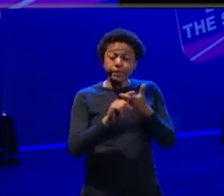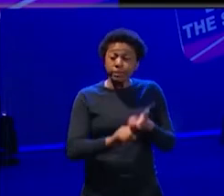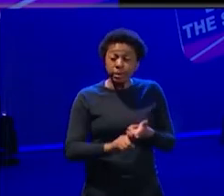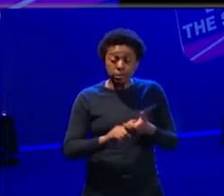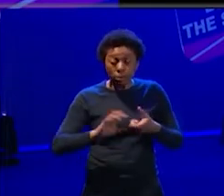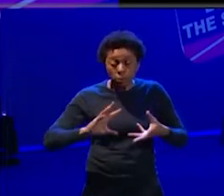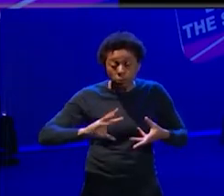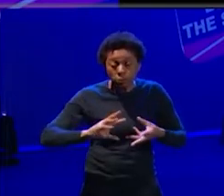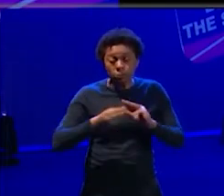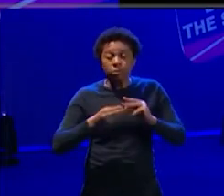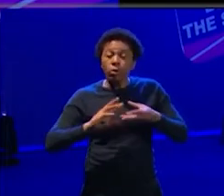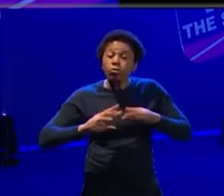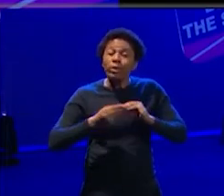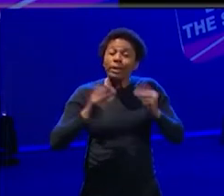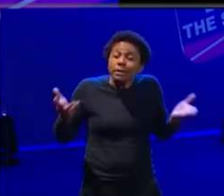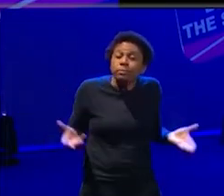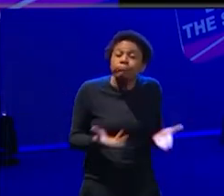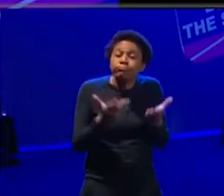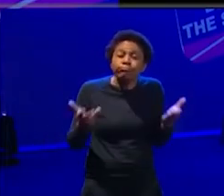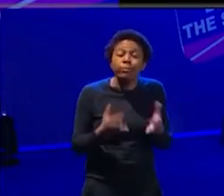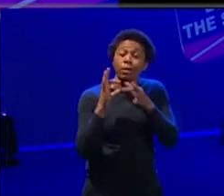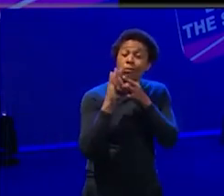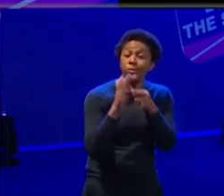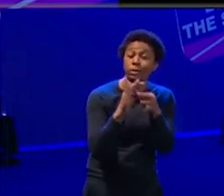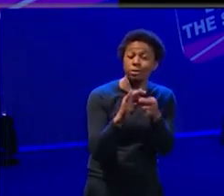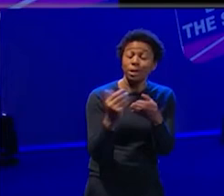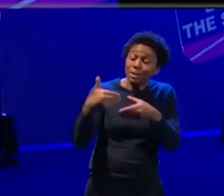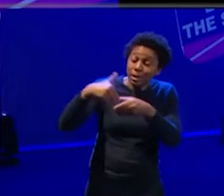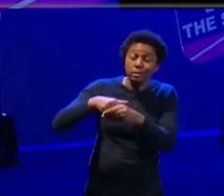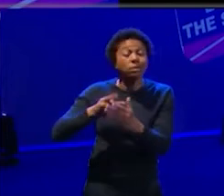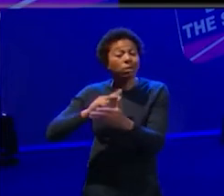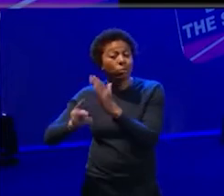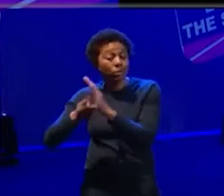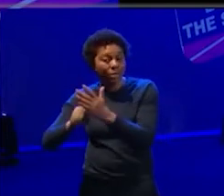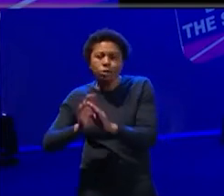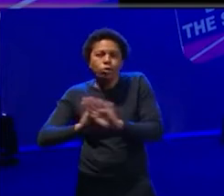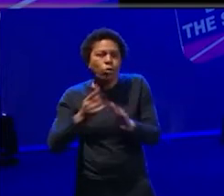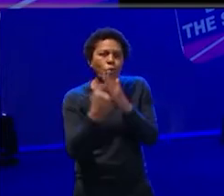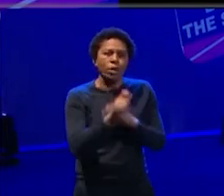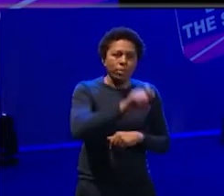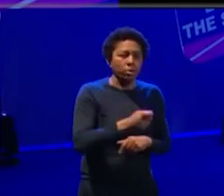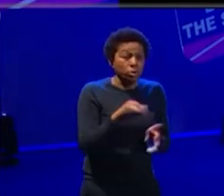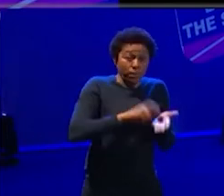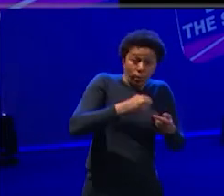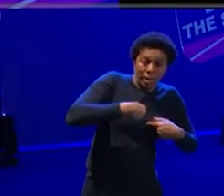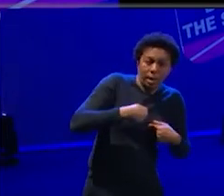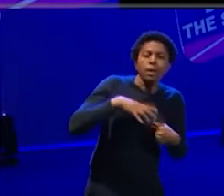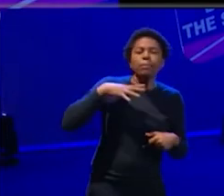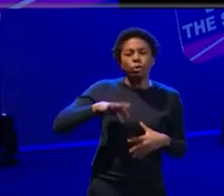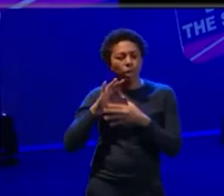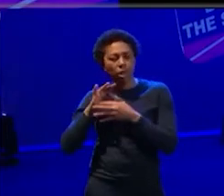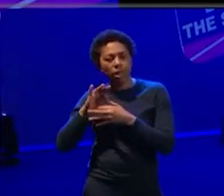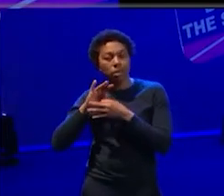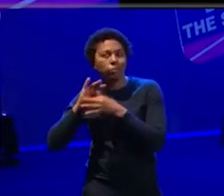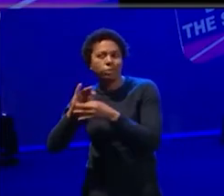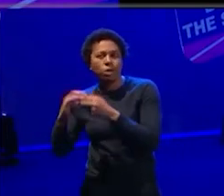people within the organization and not just the, the person who brought me into. So I would have